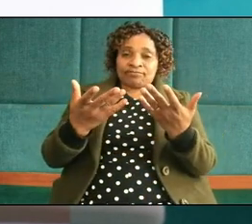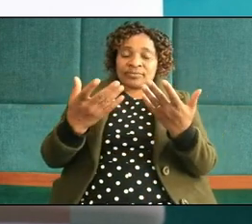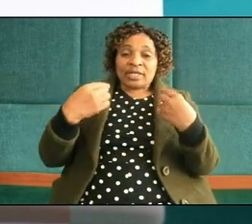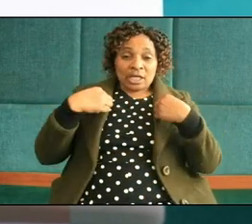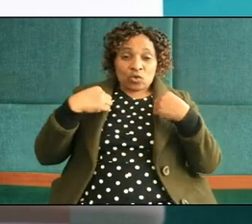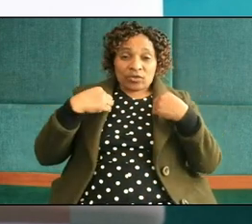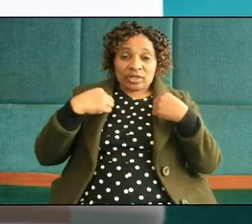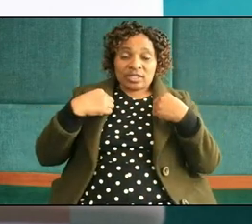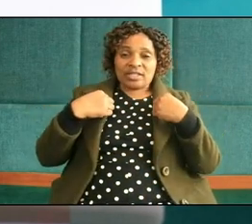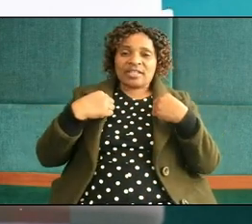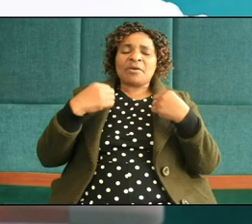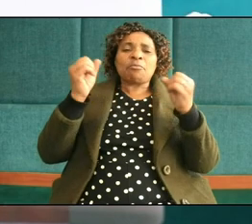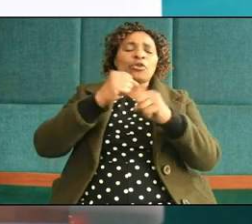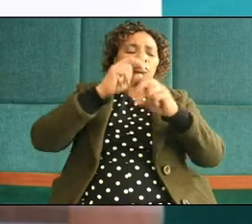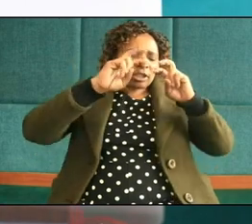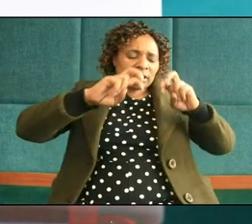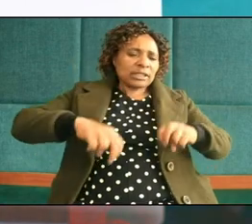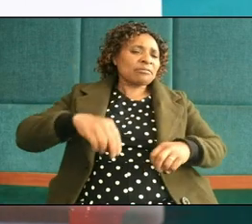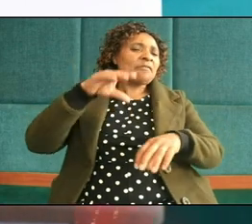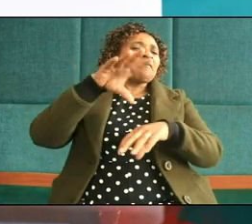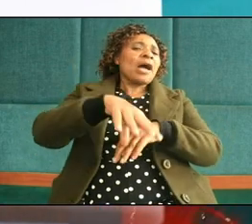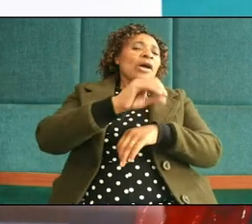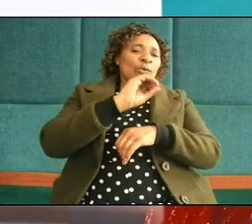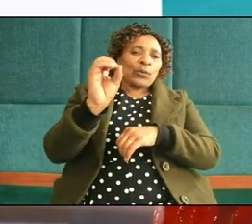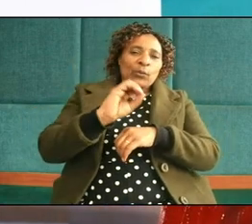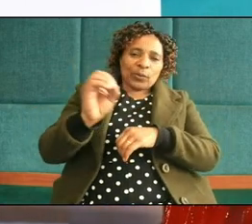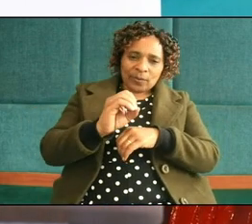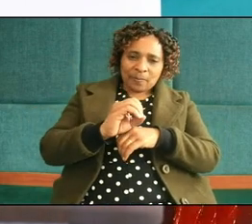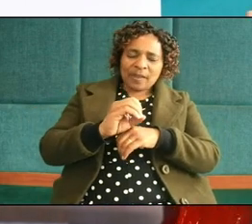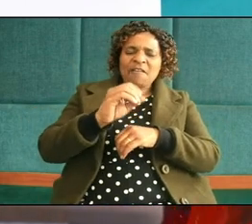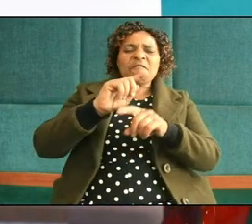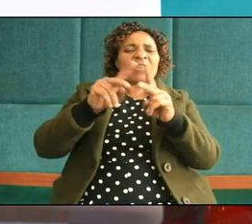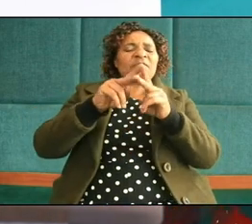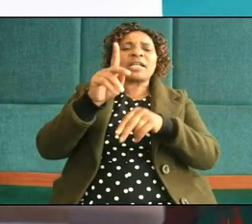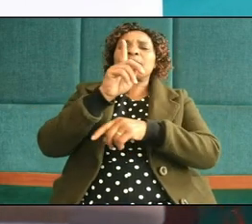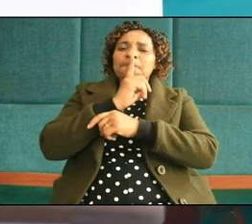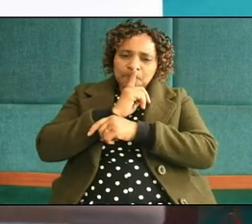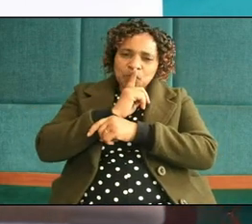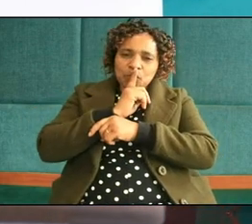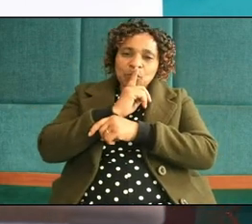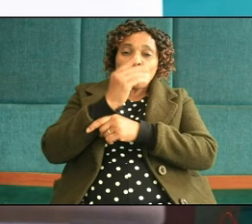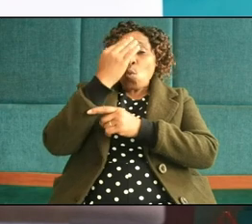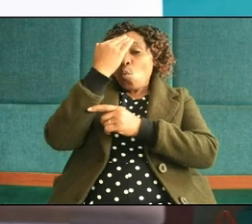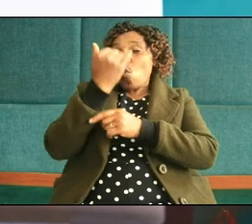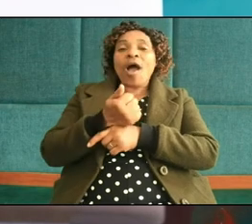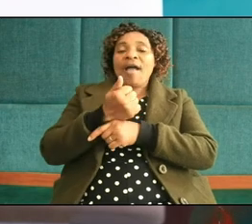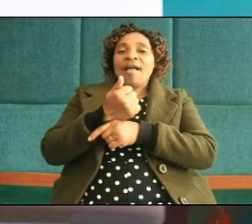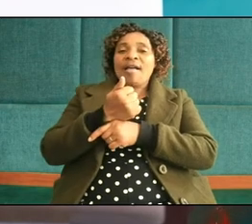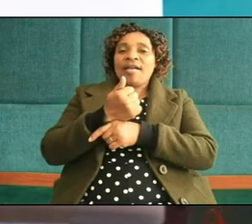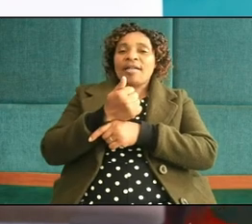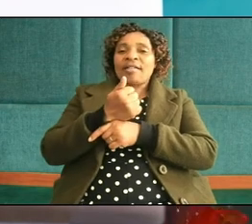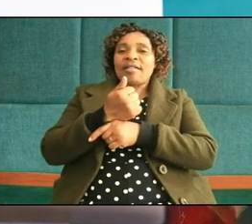may not discover them they are very very innocent while disturbing their